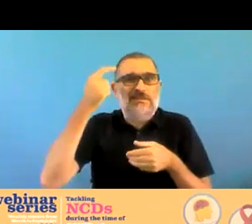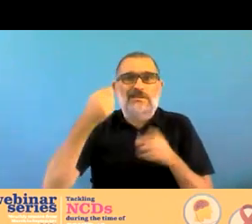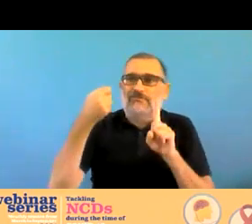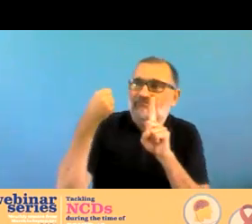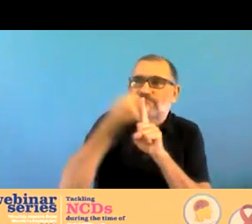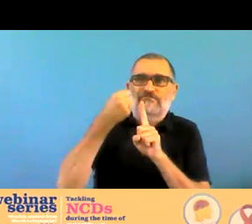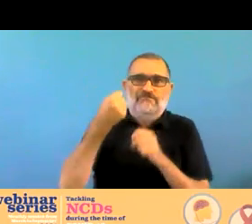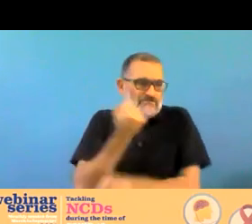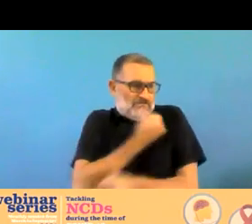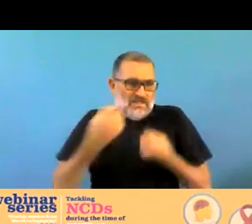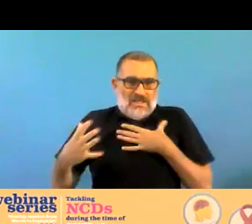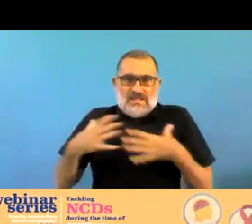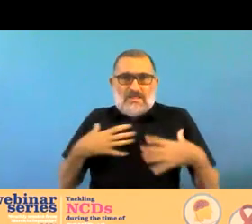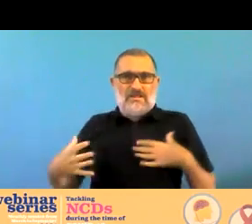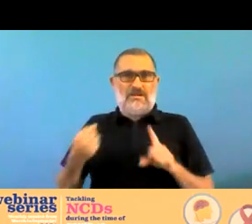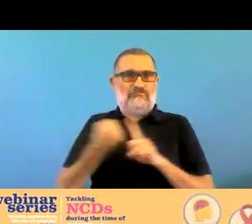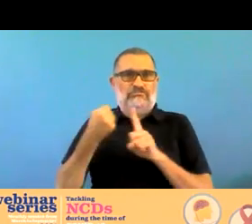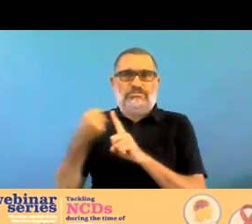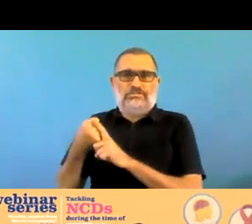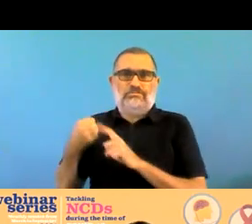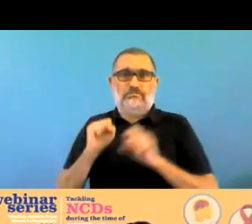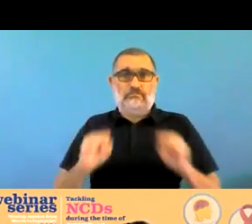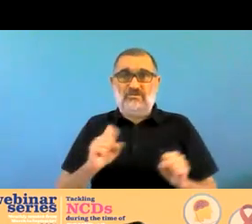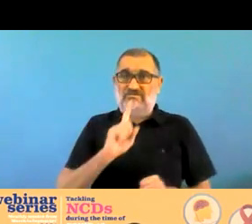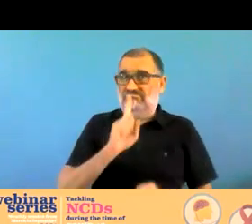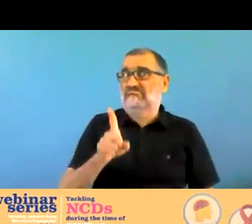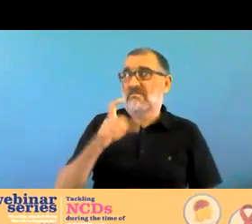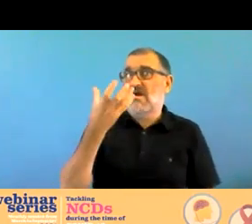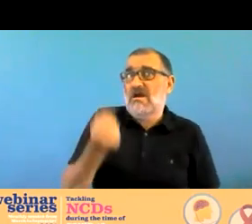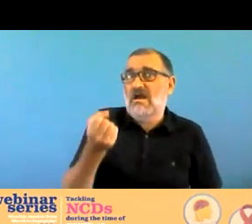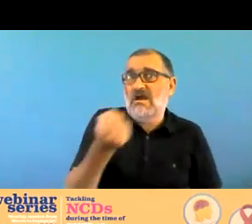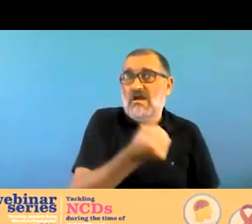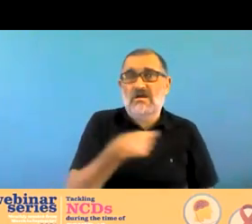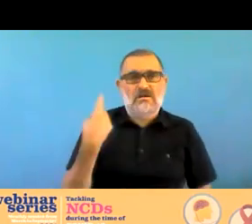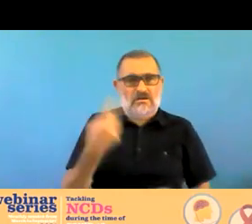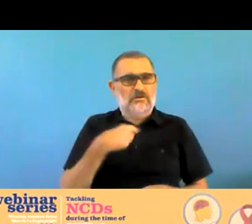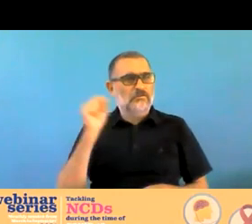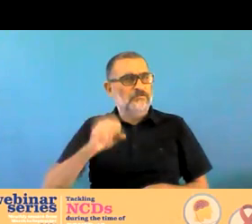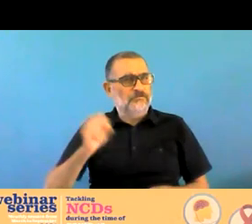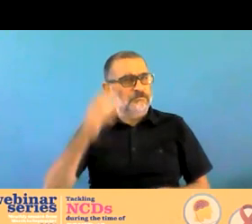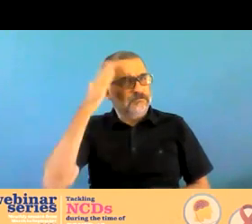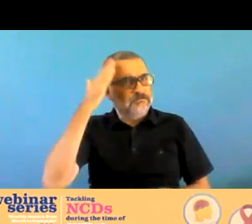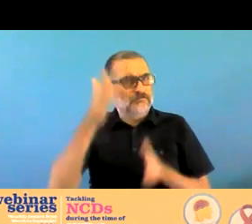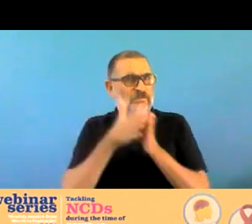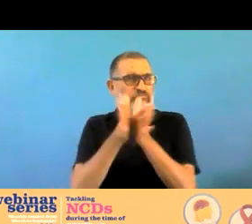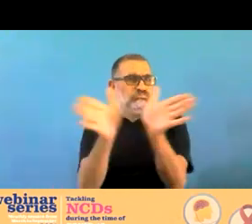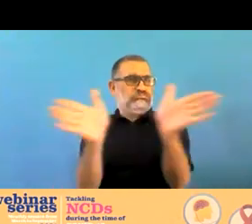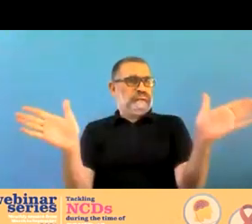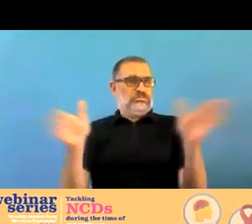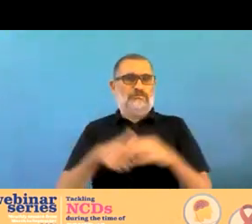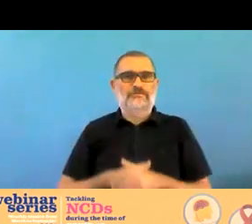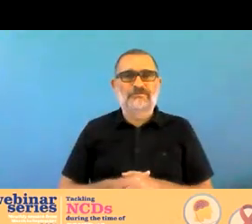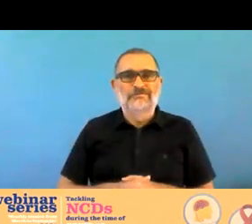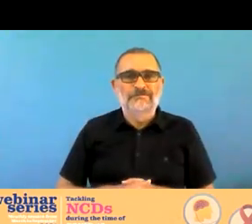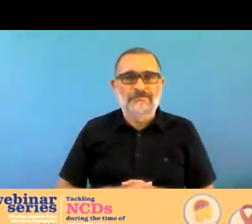is exacerbated and there are other neurological sequela that have become